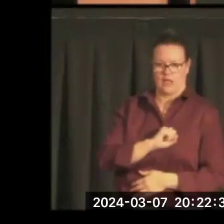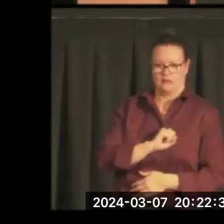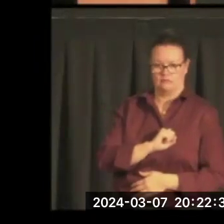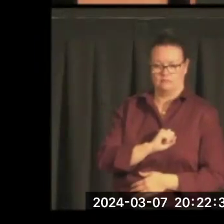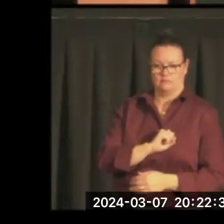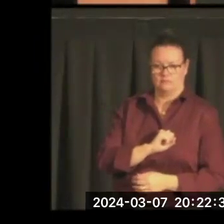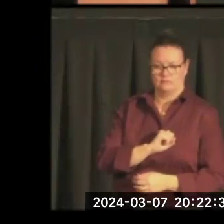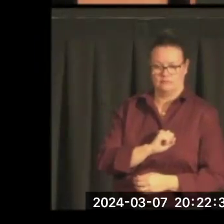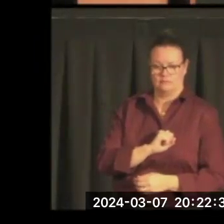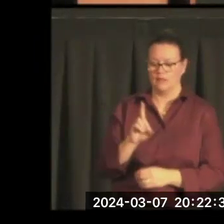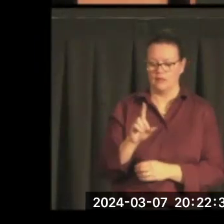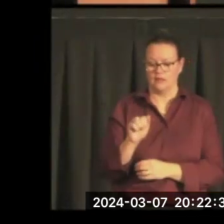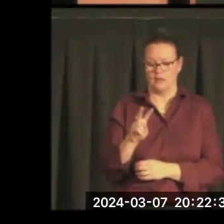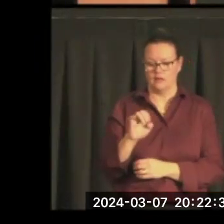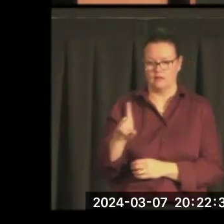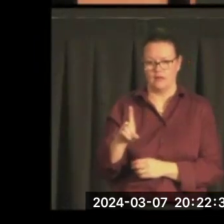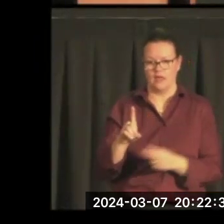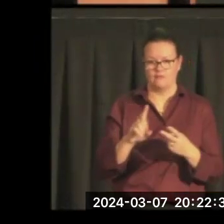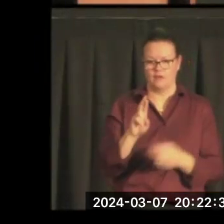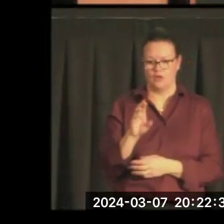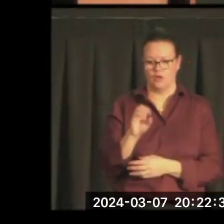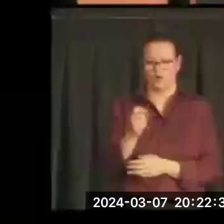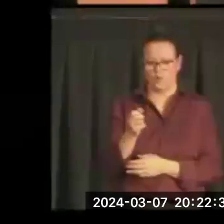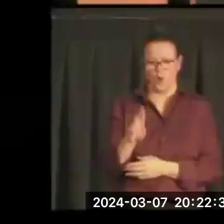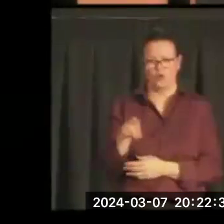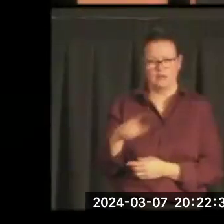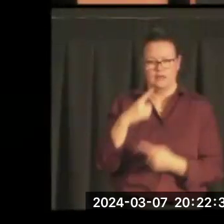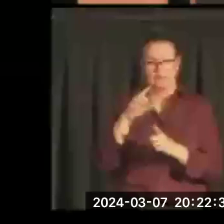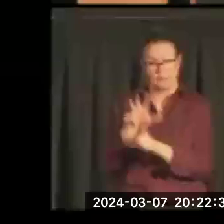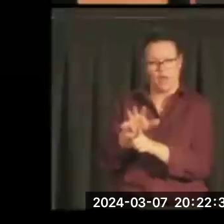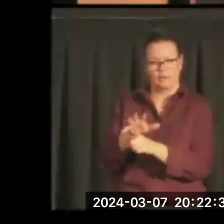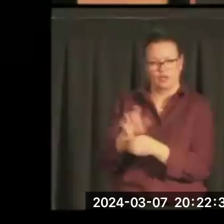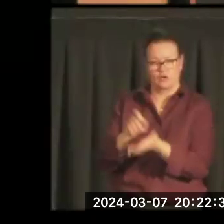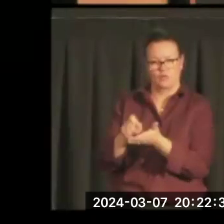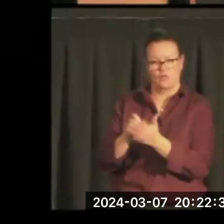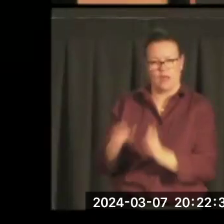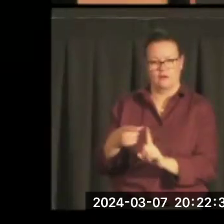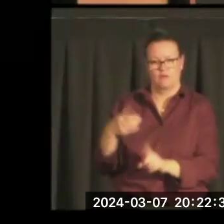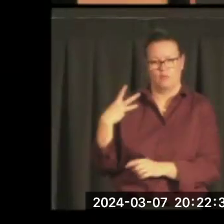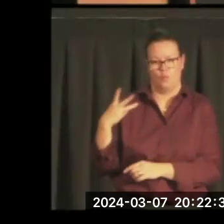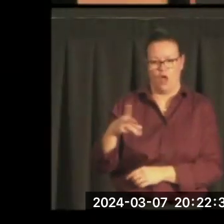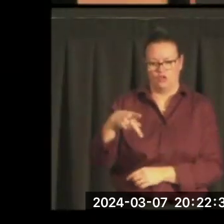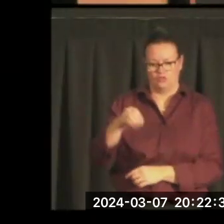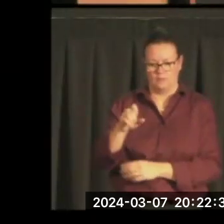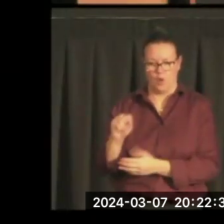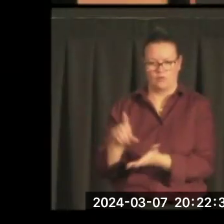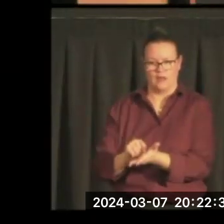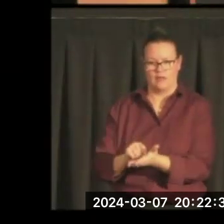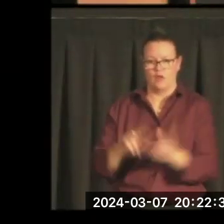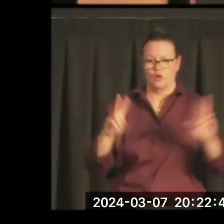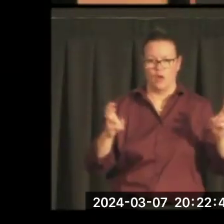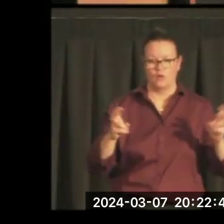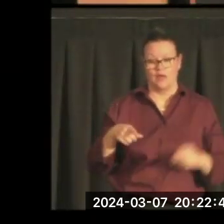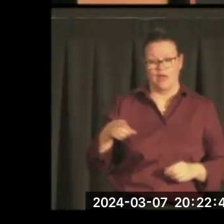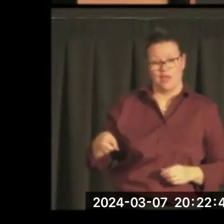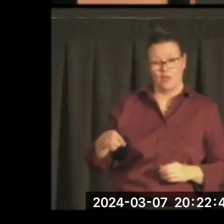David Broder. Famous colonist of the Washington Post. Said of him and I quote him. He is the greatest American I ever